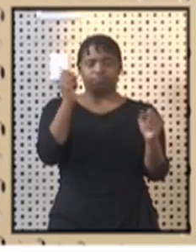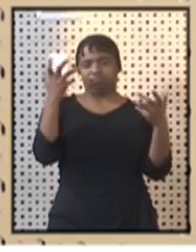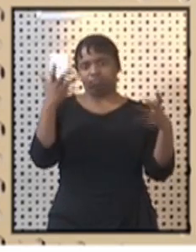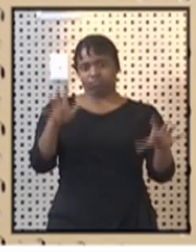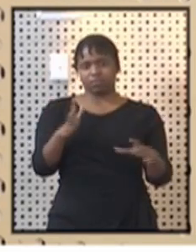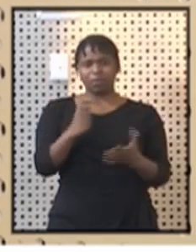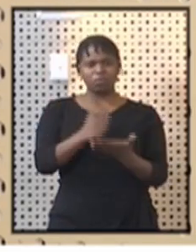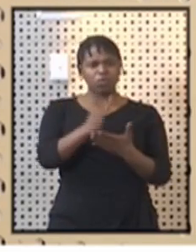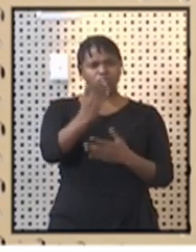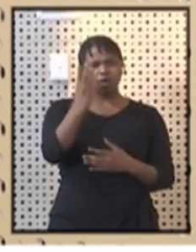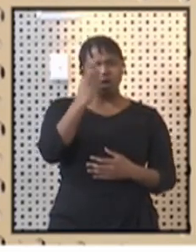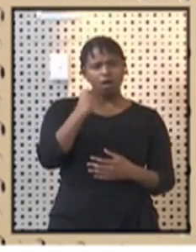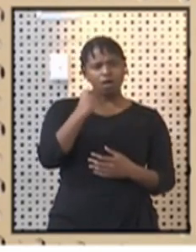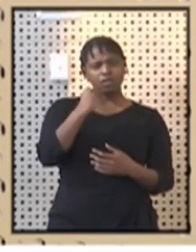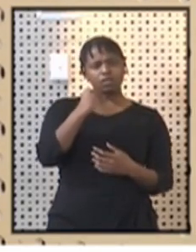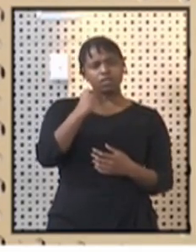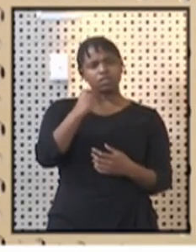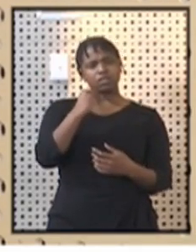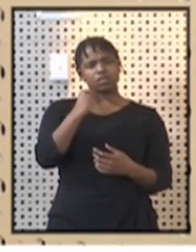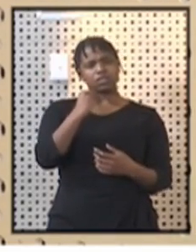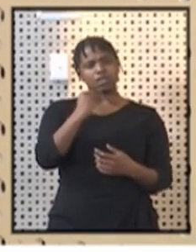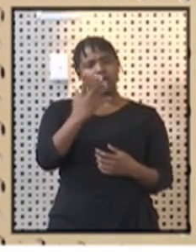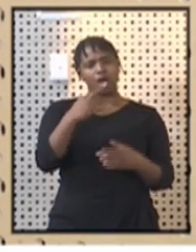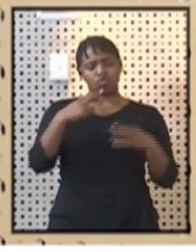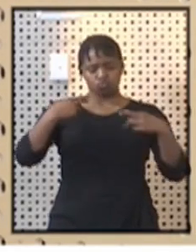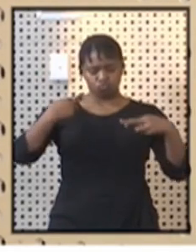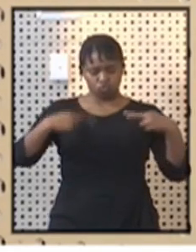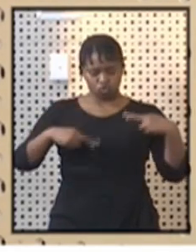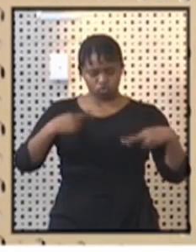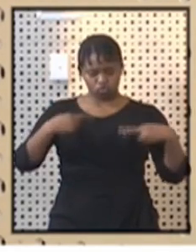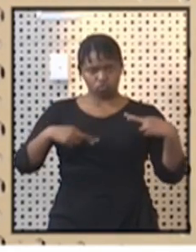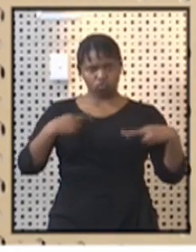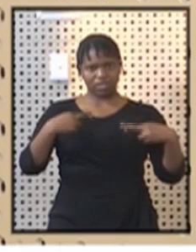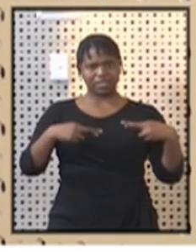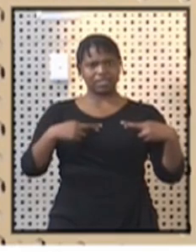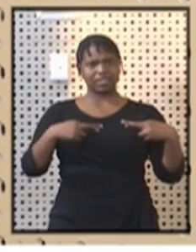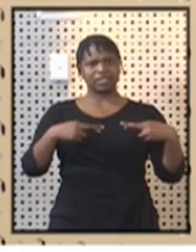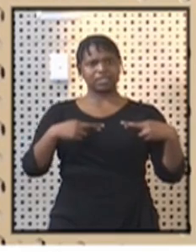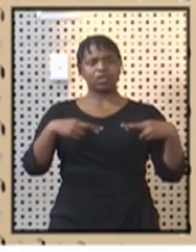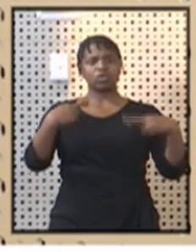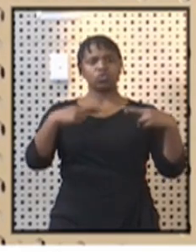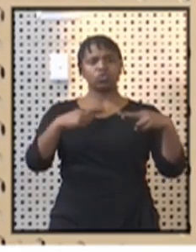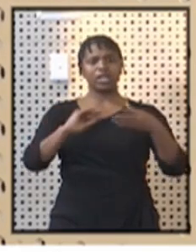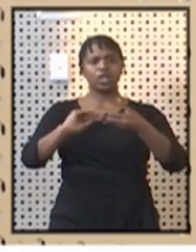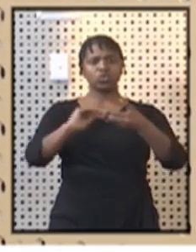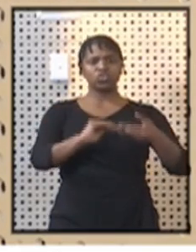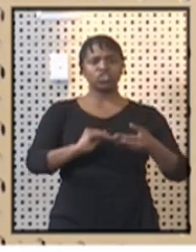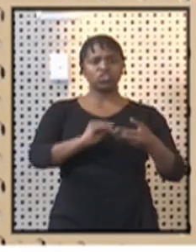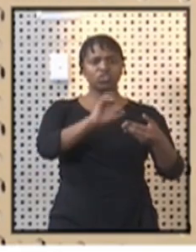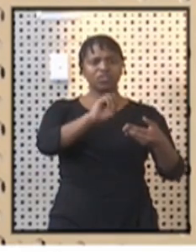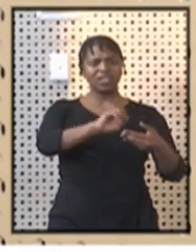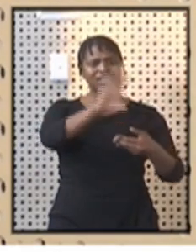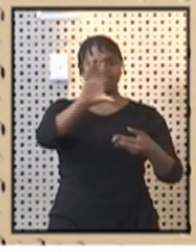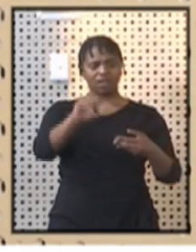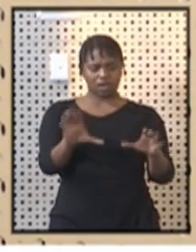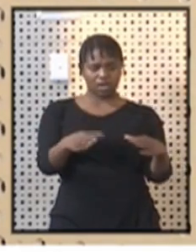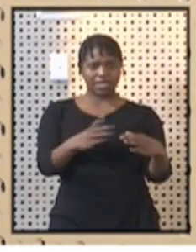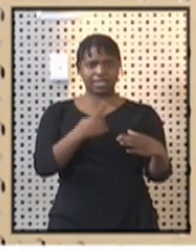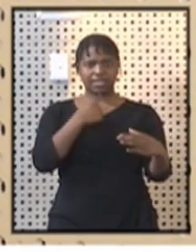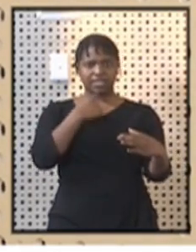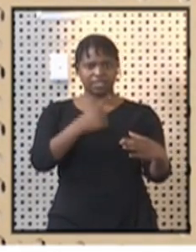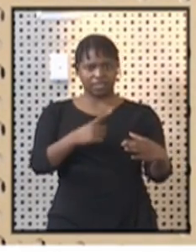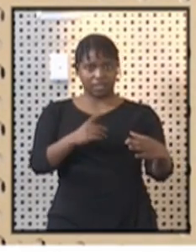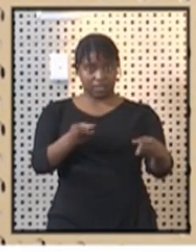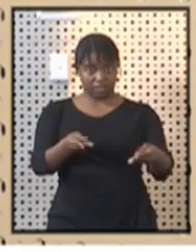the question right, the question says, the Restaurants Association of South Africa says that it had made a